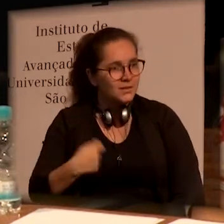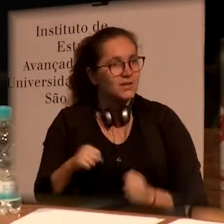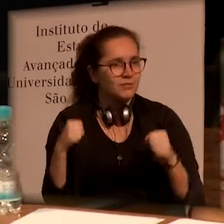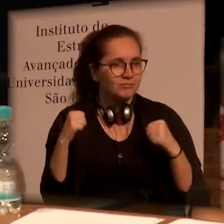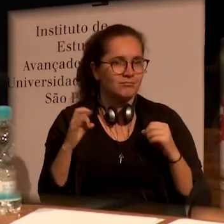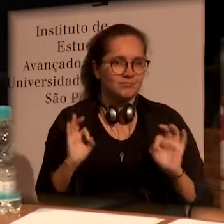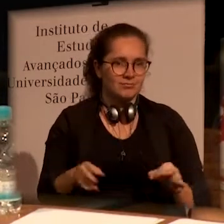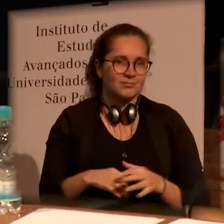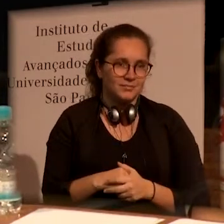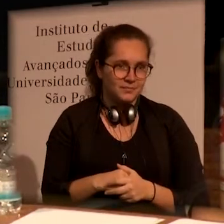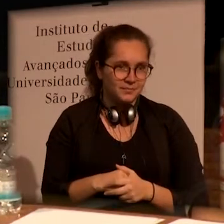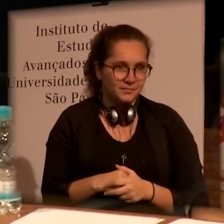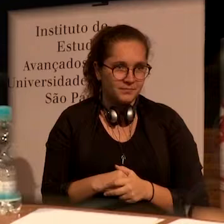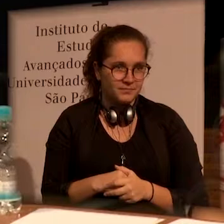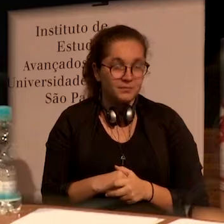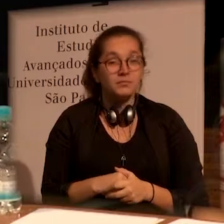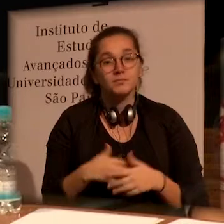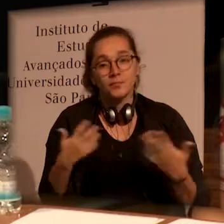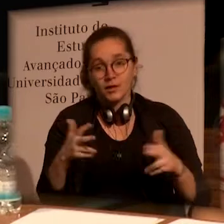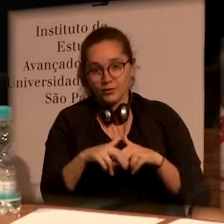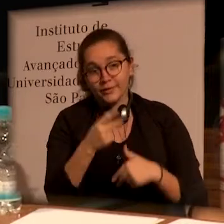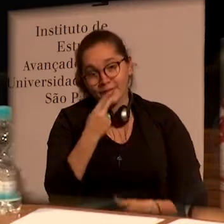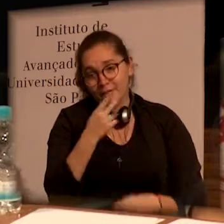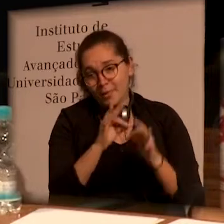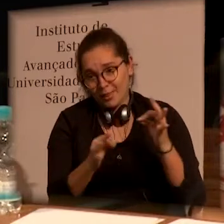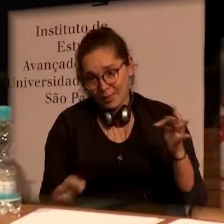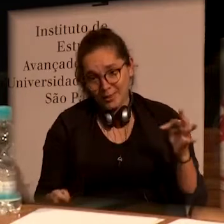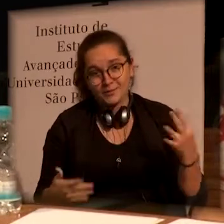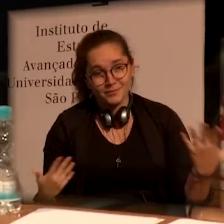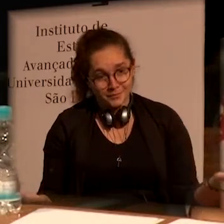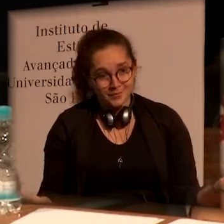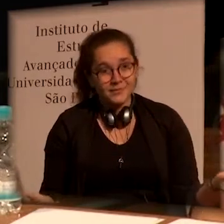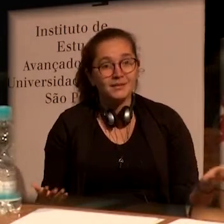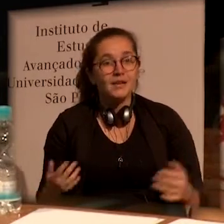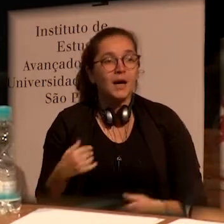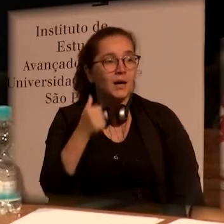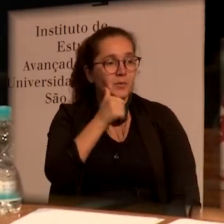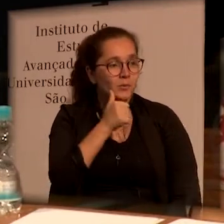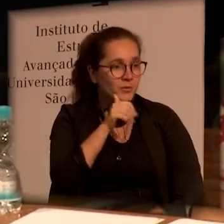track way. It's a marathon.